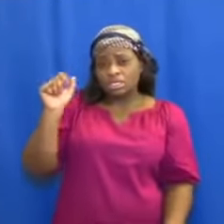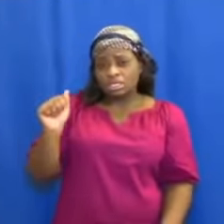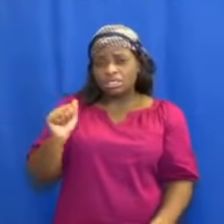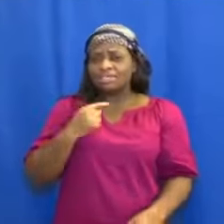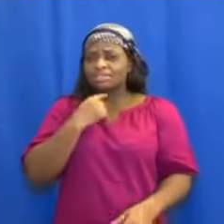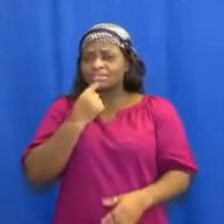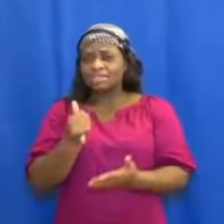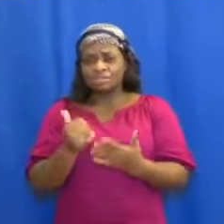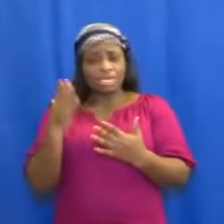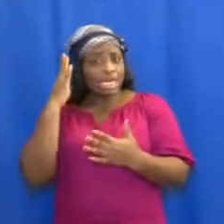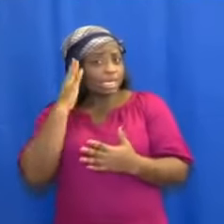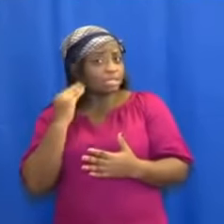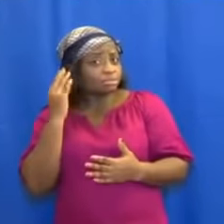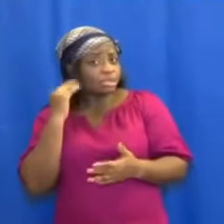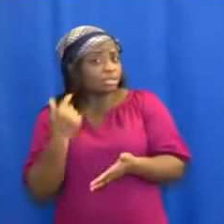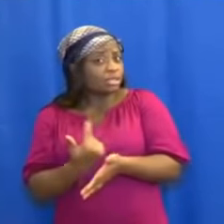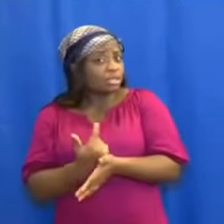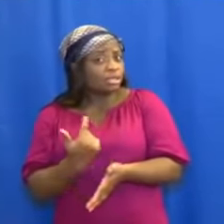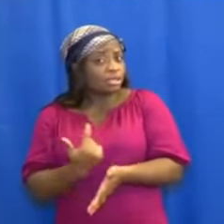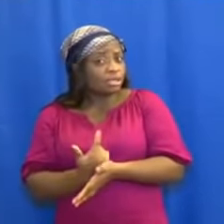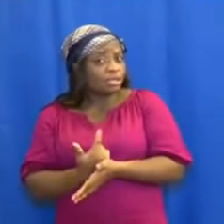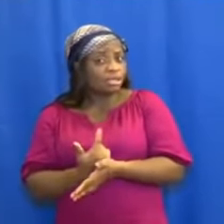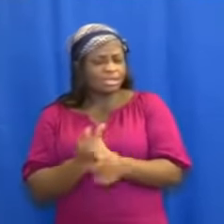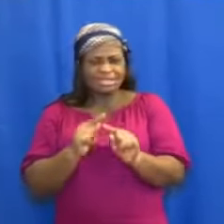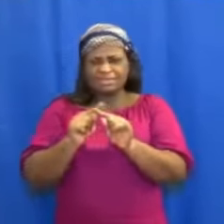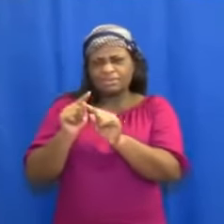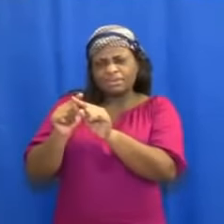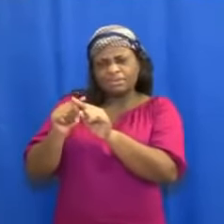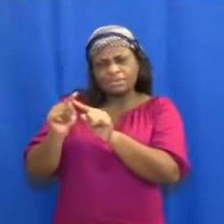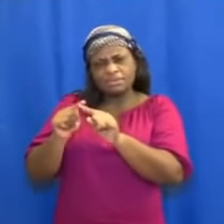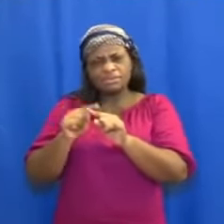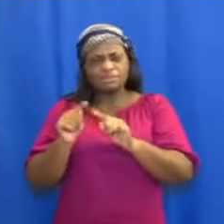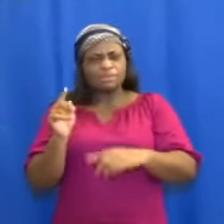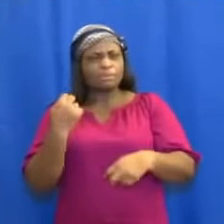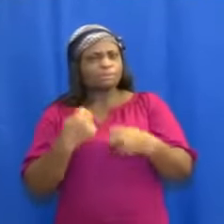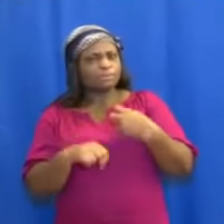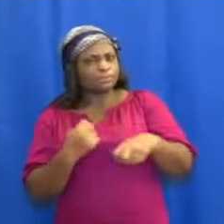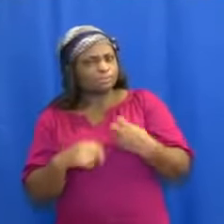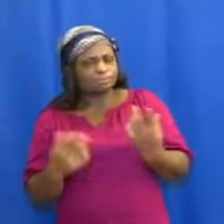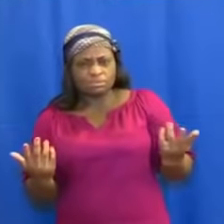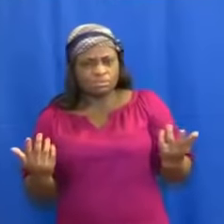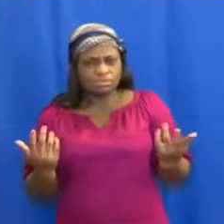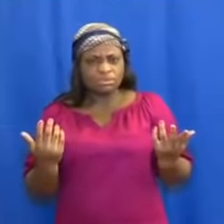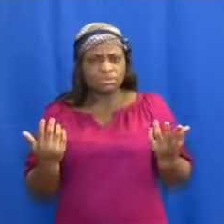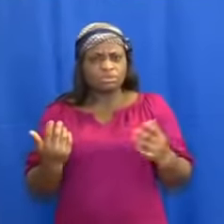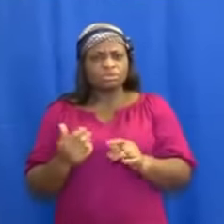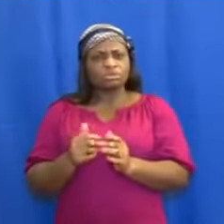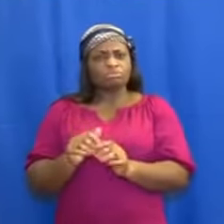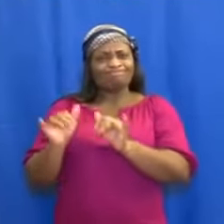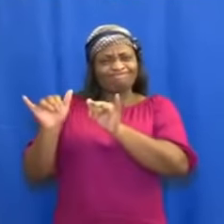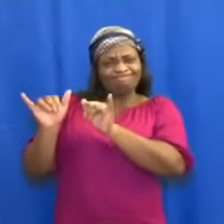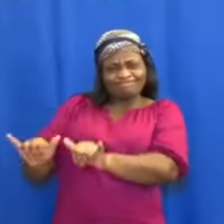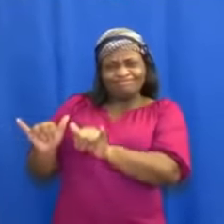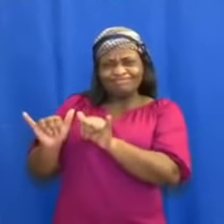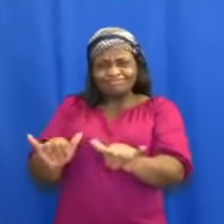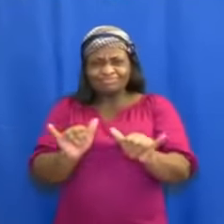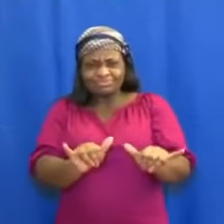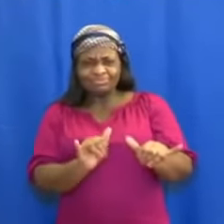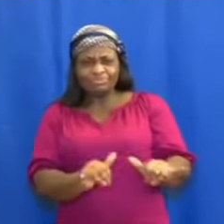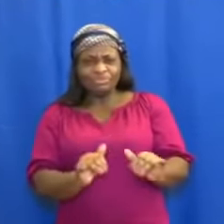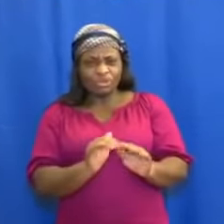clusters of cases linked largely to confined indoor spaces with poor ventilation,